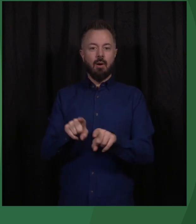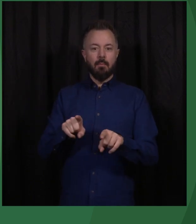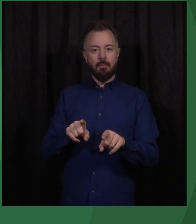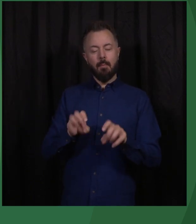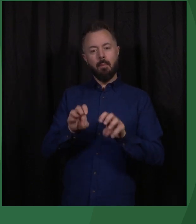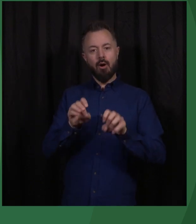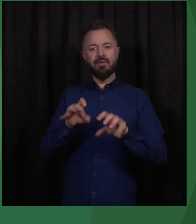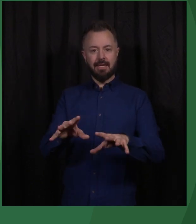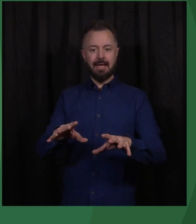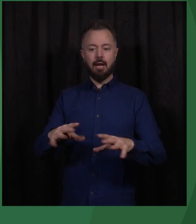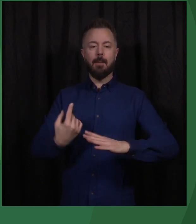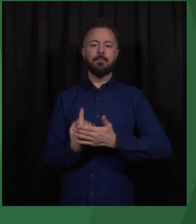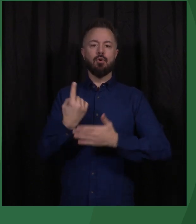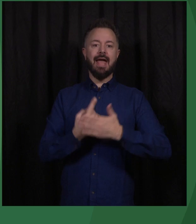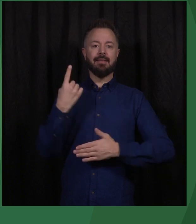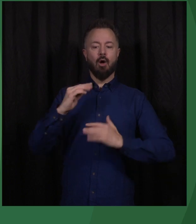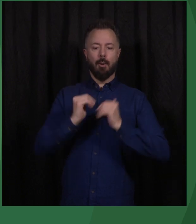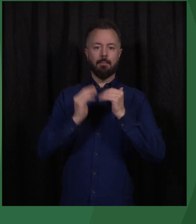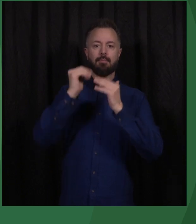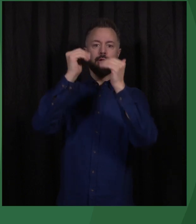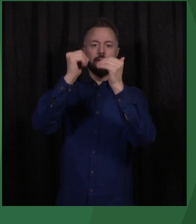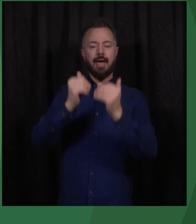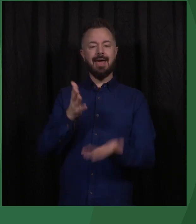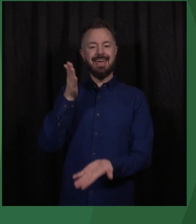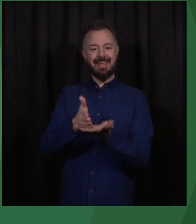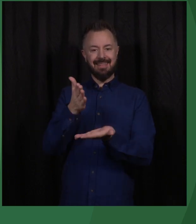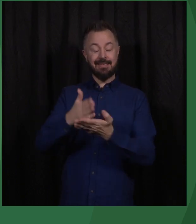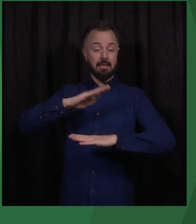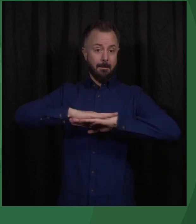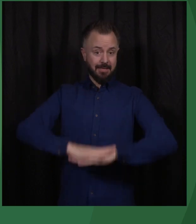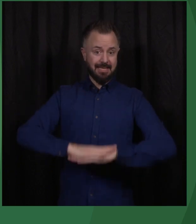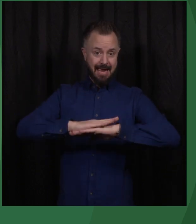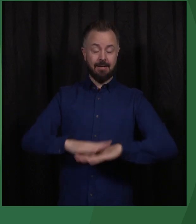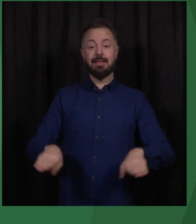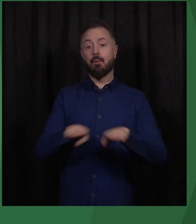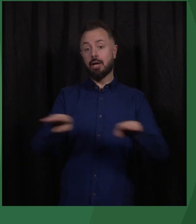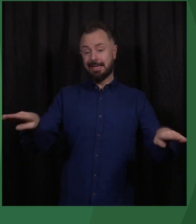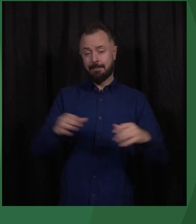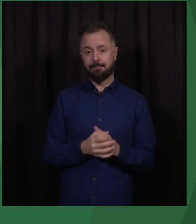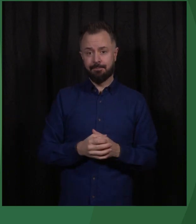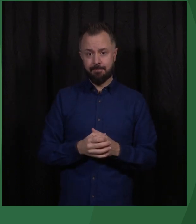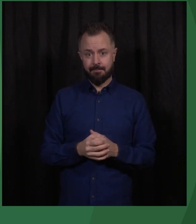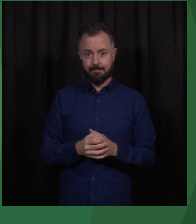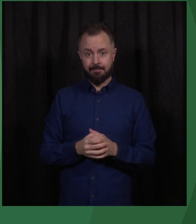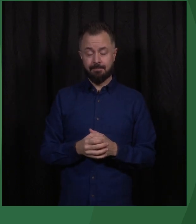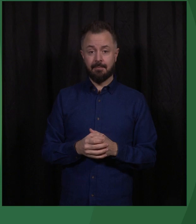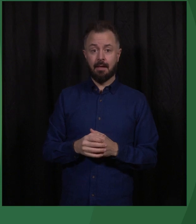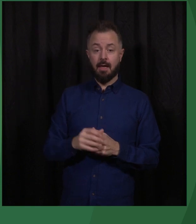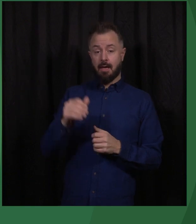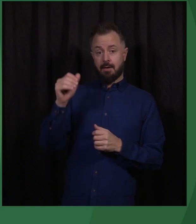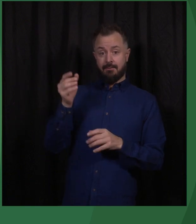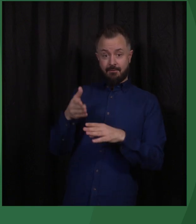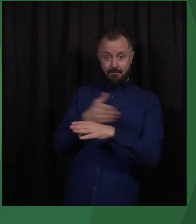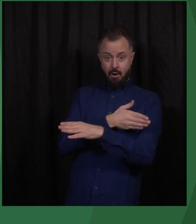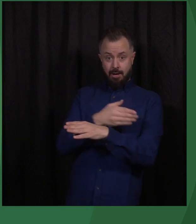and the possibility for building rights-based democracies. I'm nearing the end, but